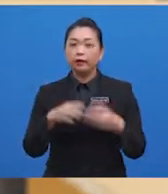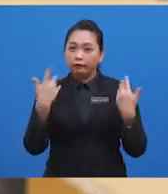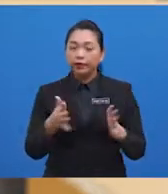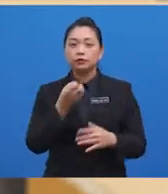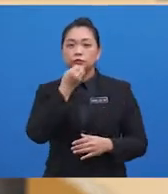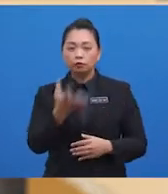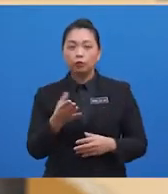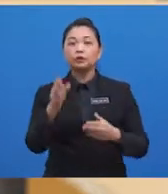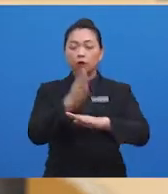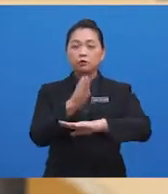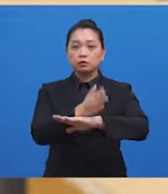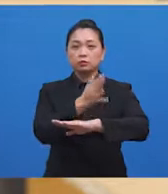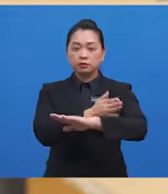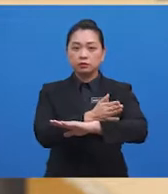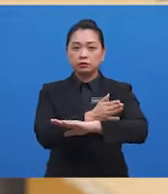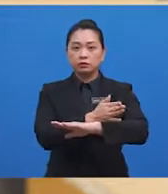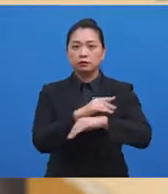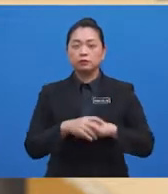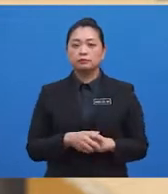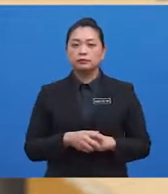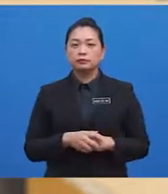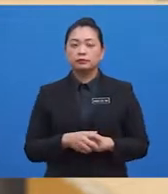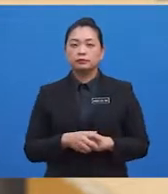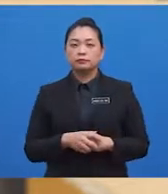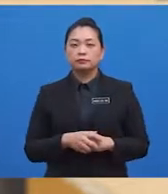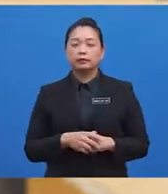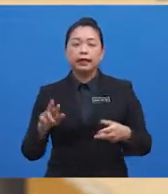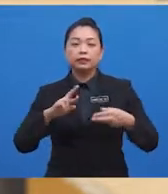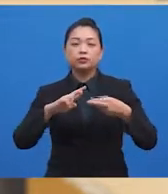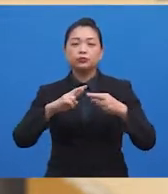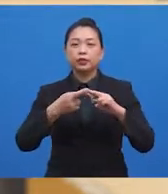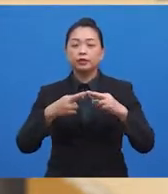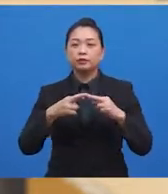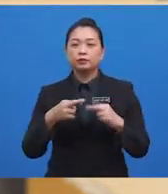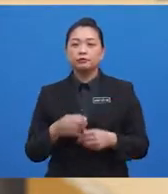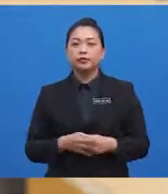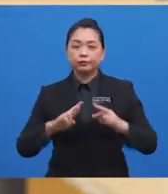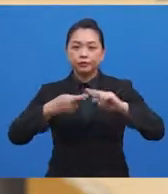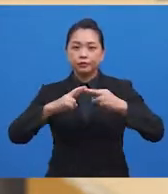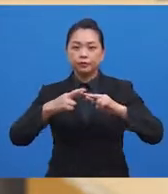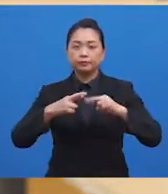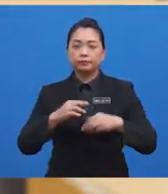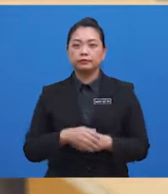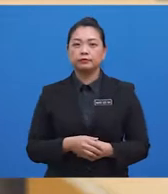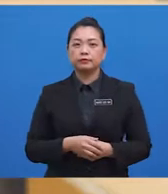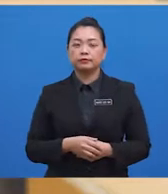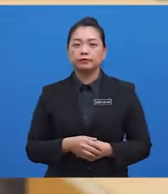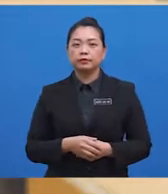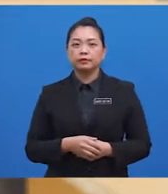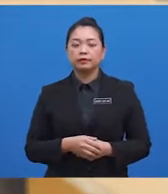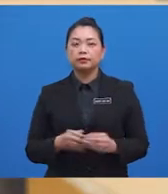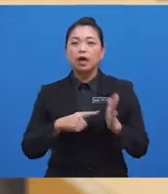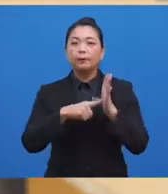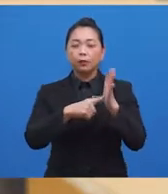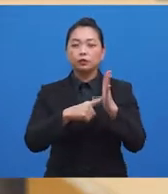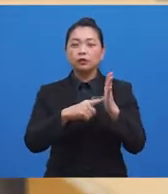addiction go far beyond things like strength relationships and health risks. Signpost questions then, which